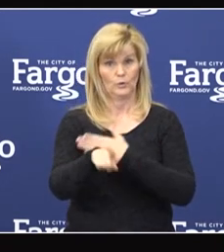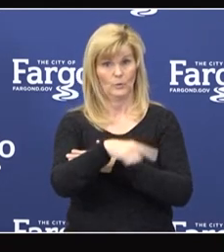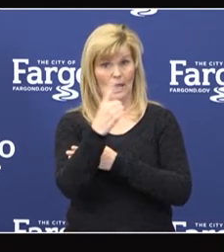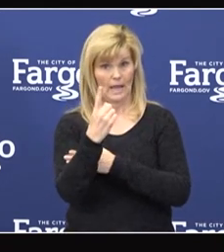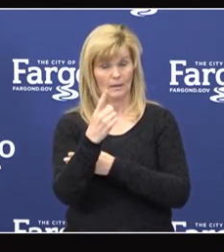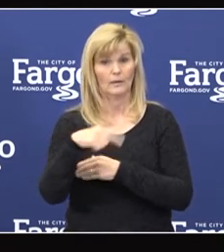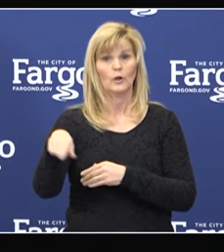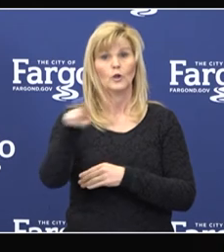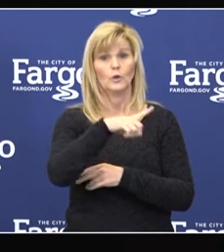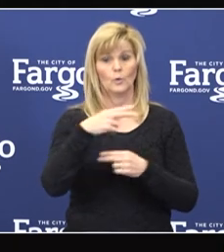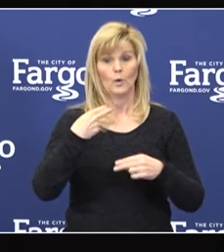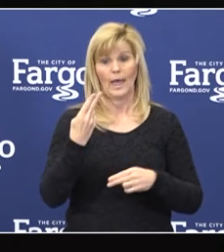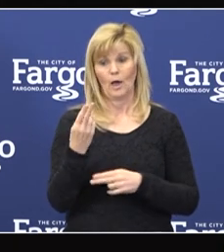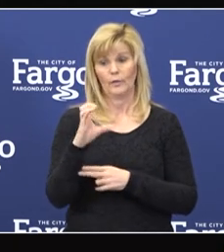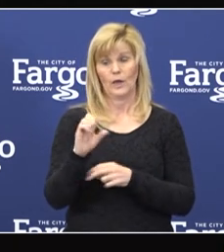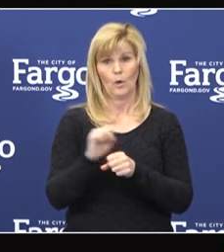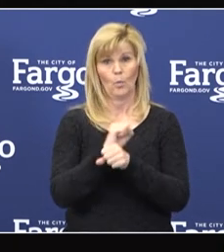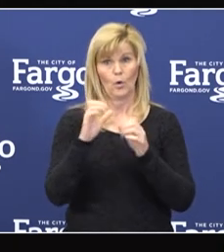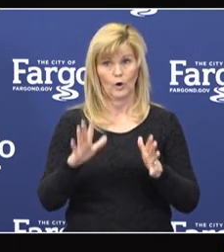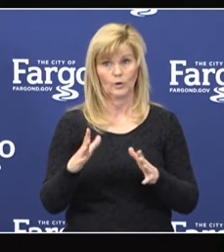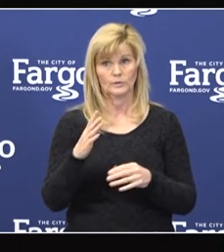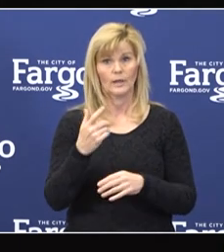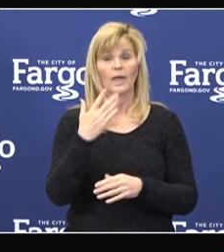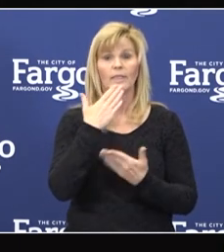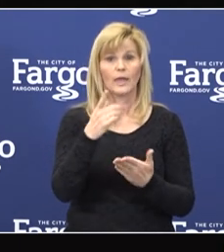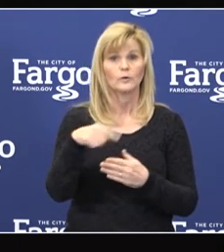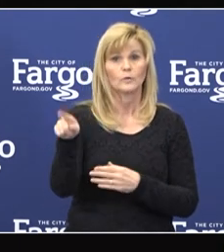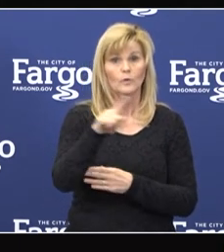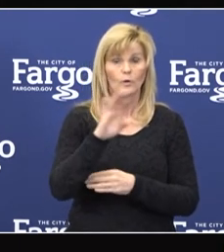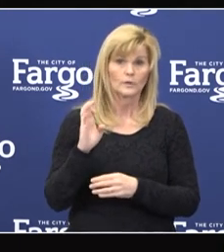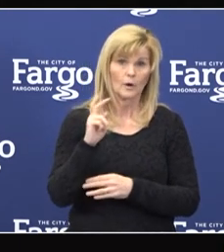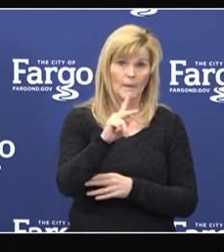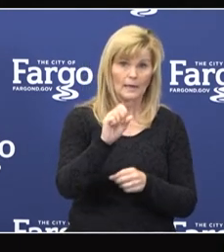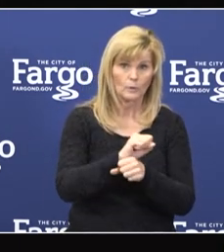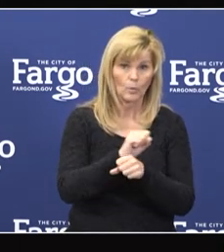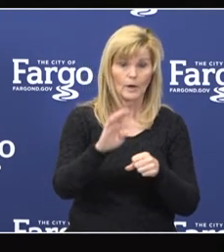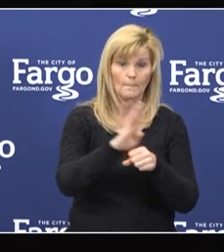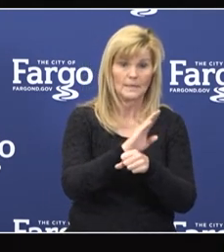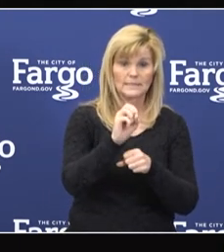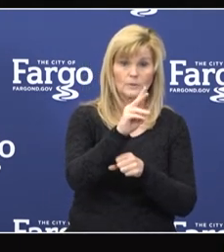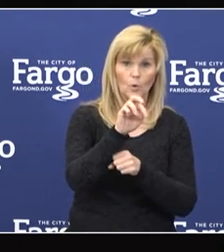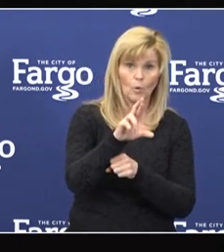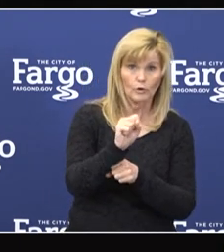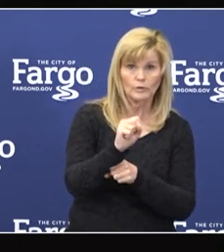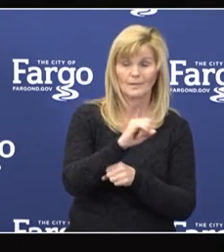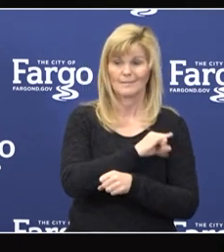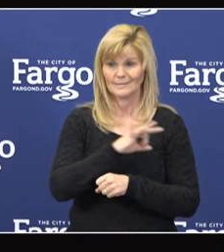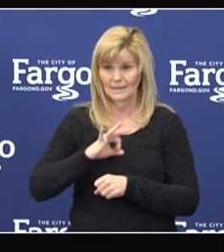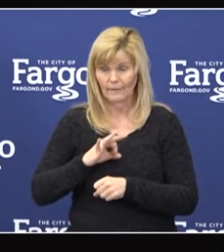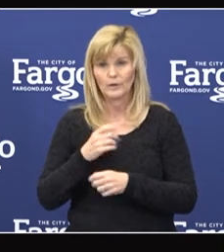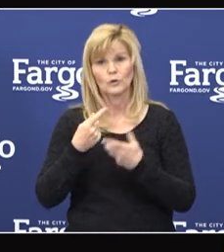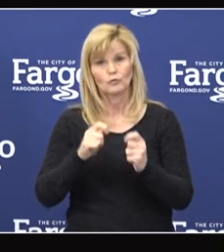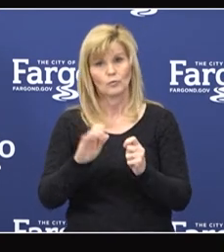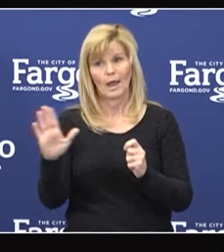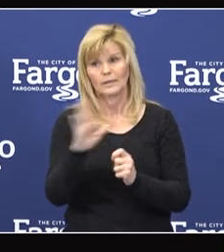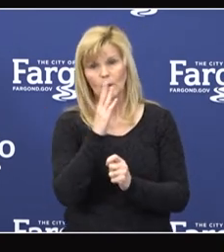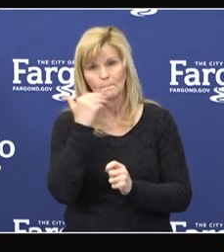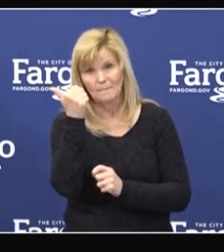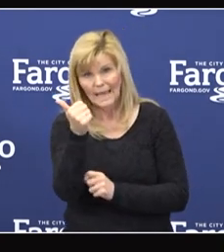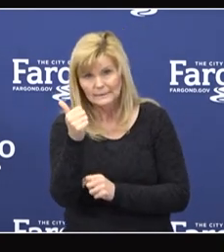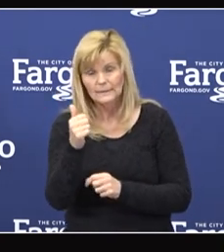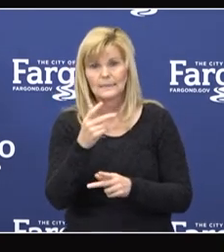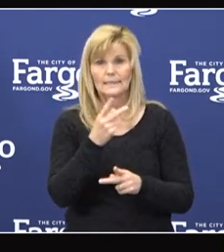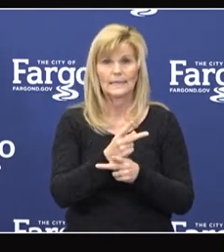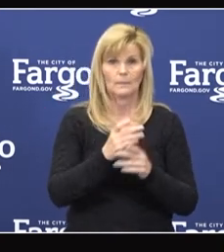and healthcare workers. Thank you to those of you back at work. I mean, the business owners, the staff, all doing their best to keep themselves, their coworkers, and